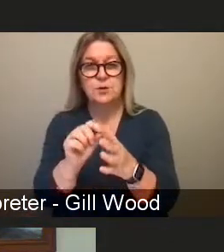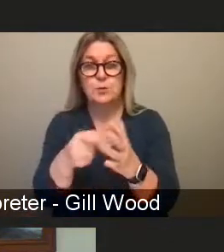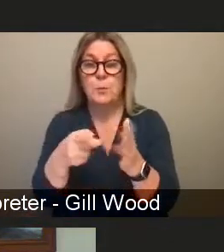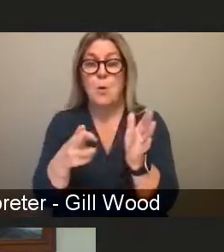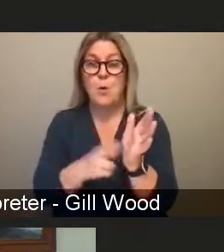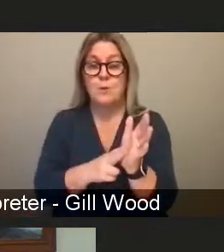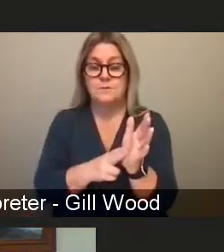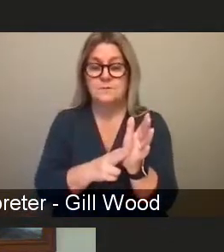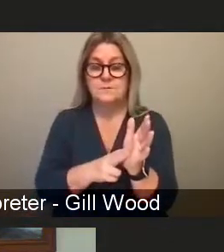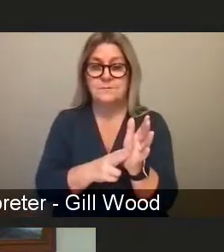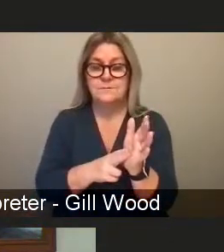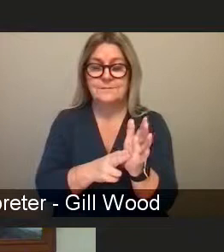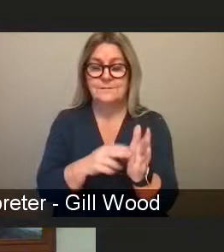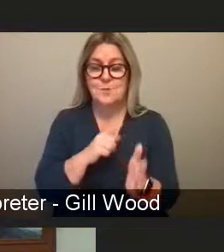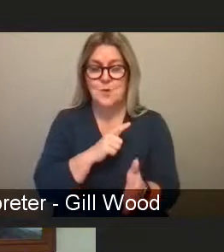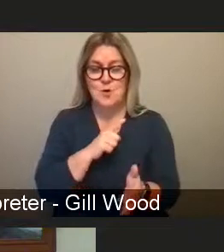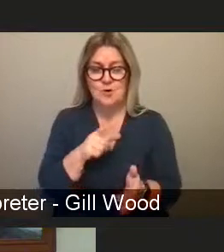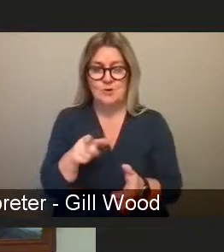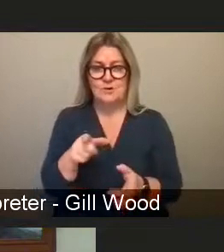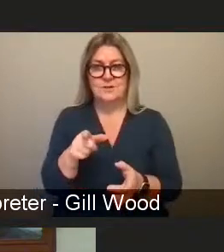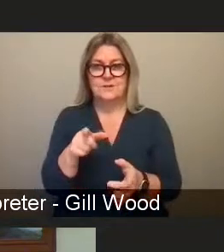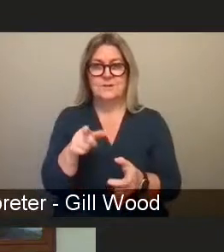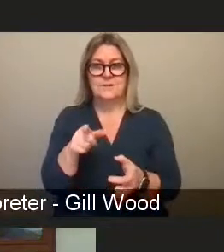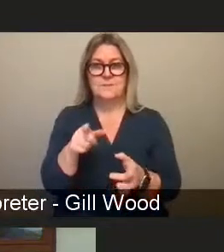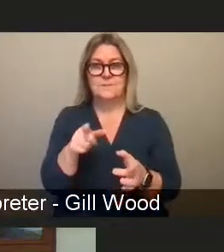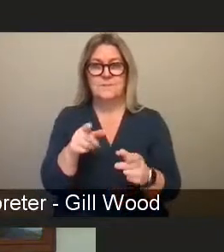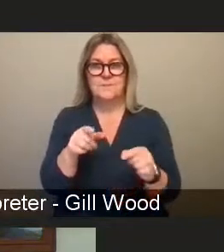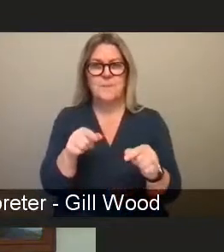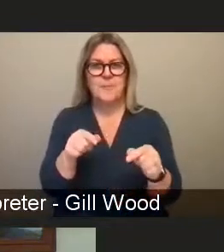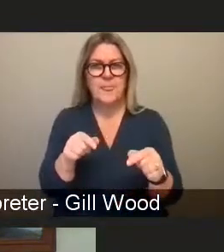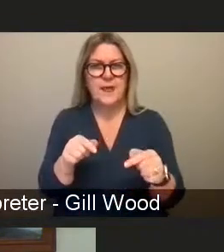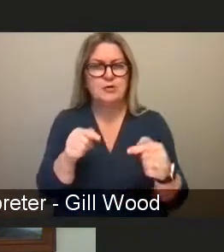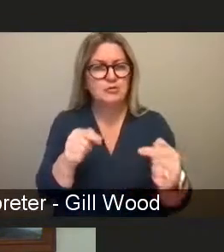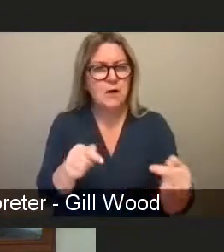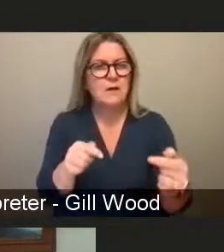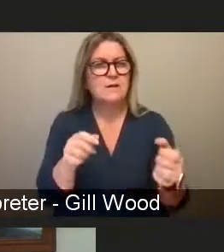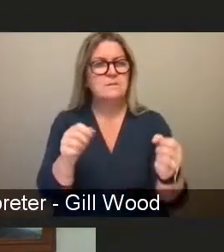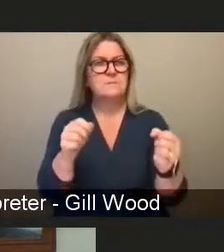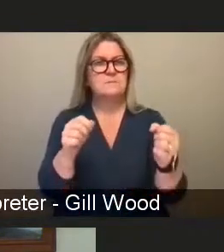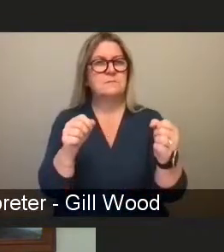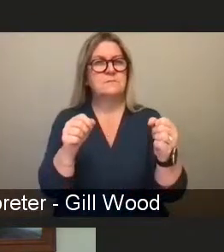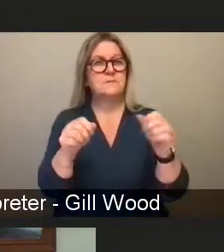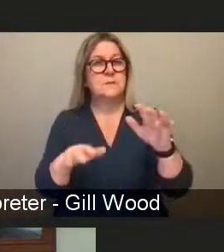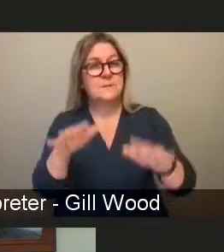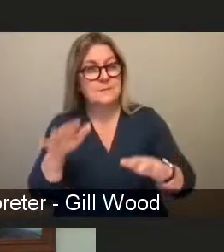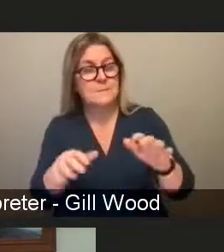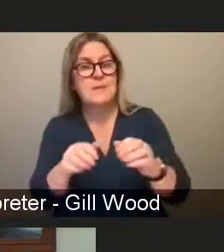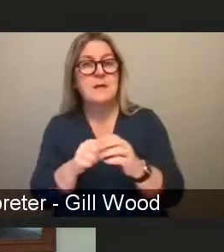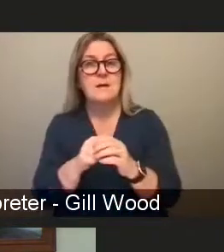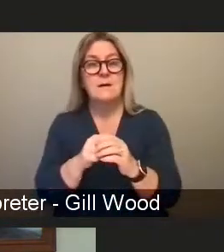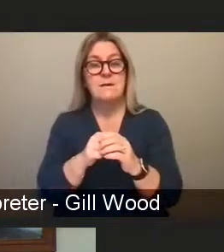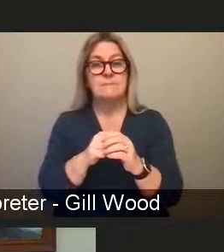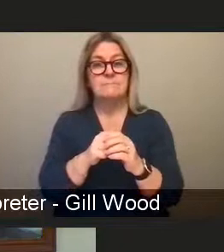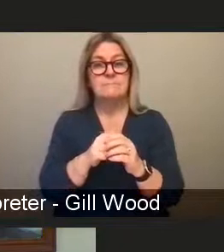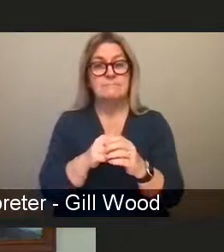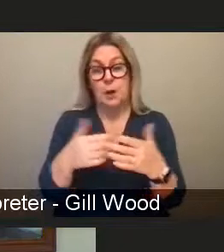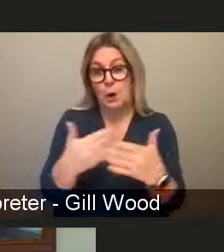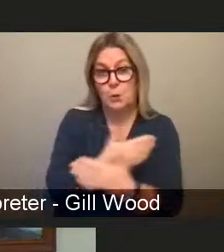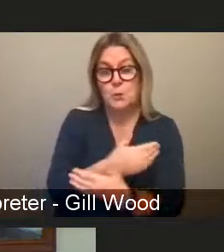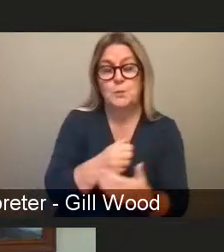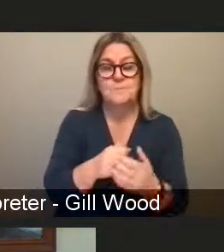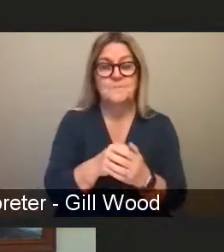think the challenges will be both similar and new and i think that about internet